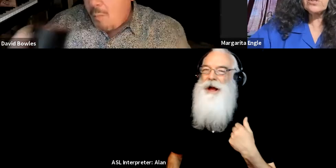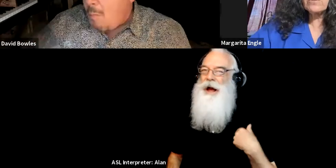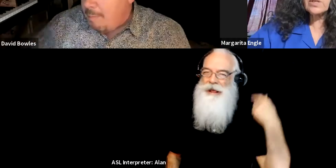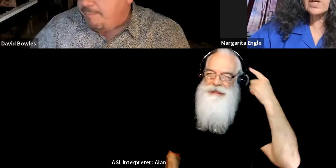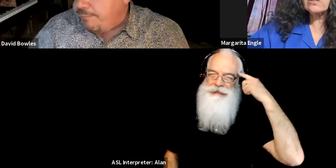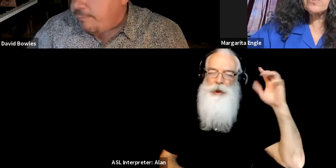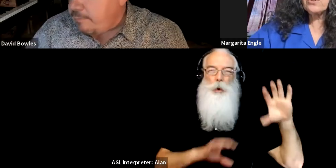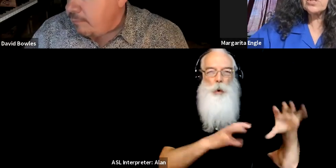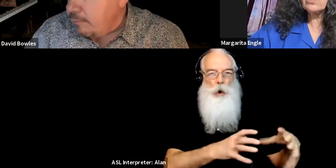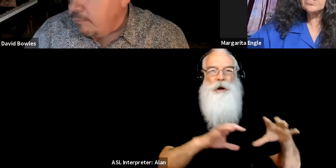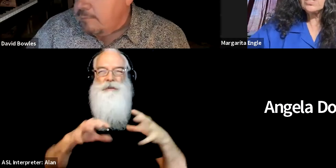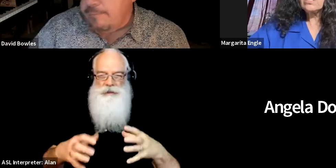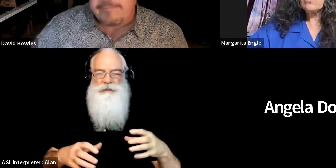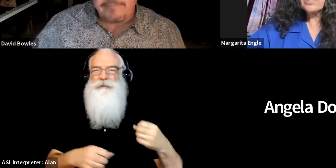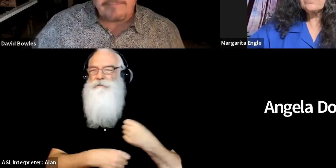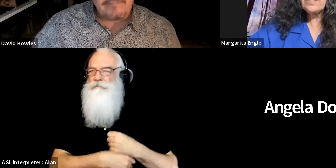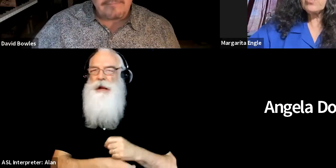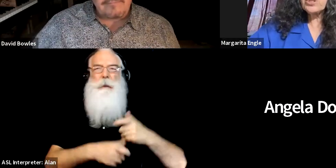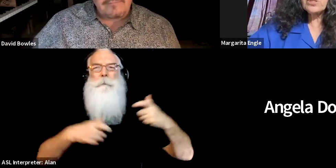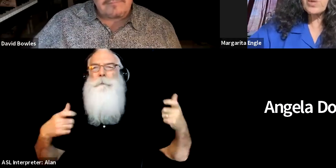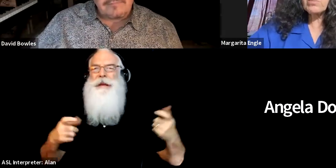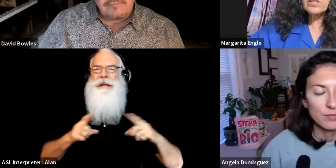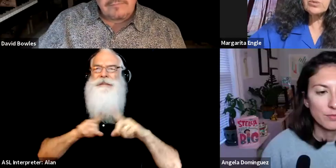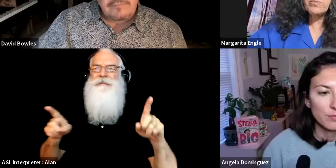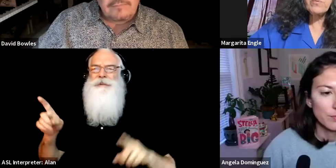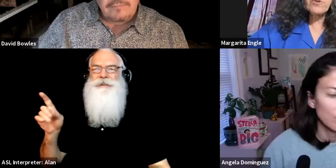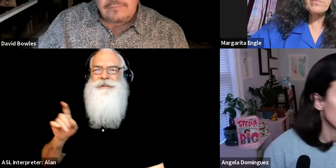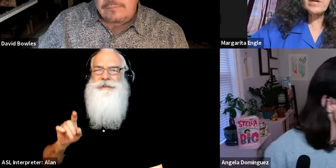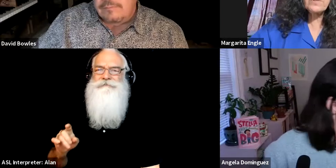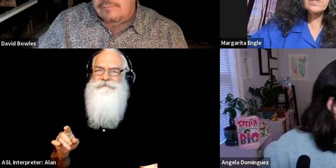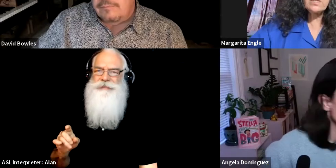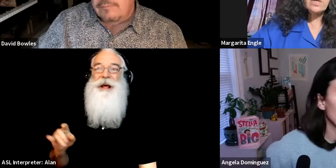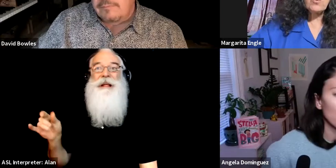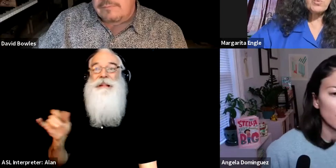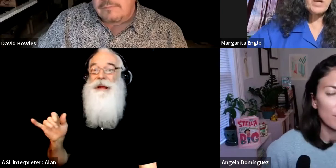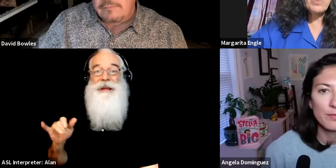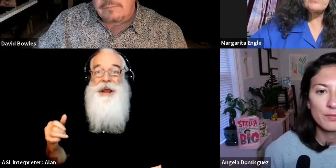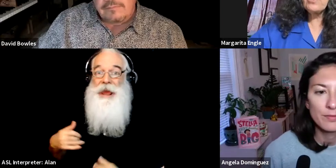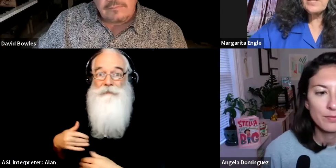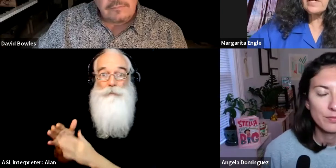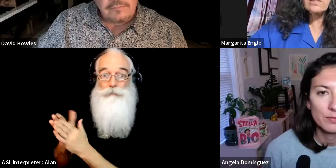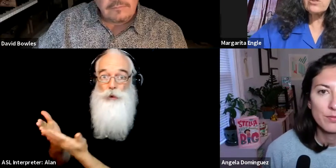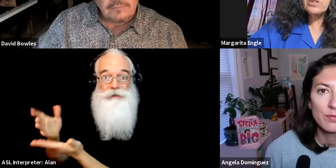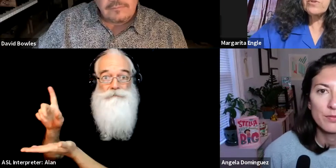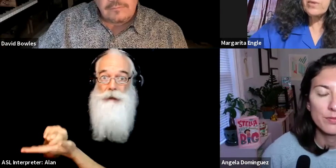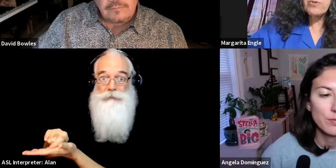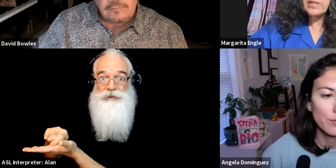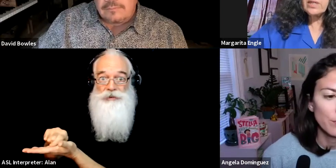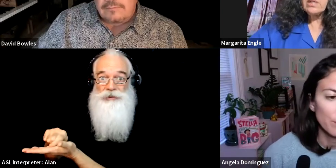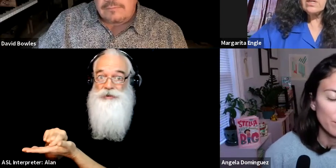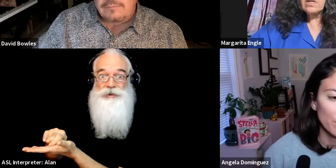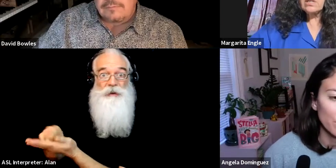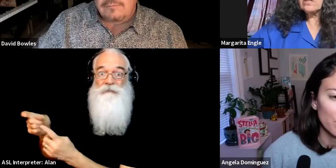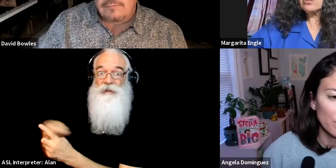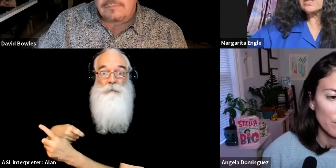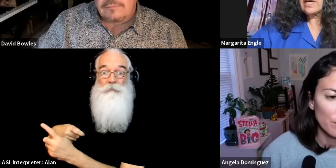difference over the last few years. We're seeing books published from every, by people with ancestry from every,